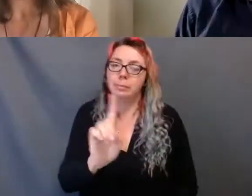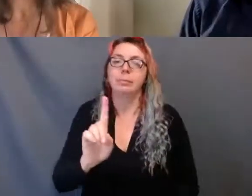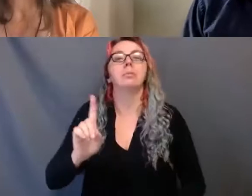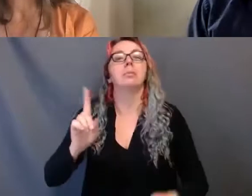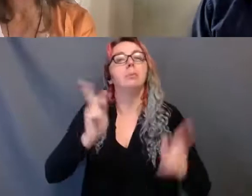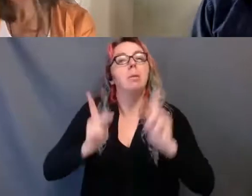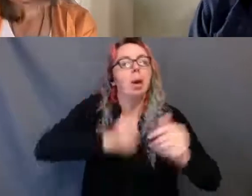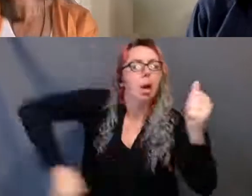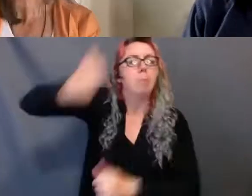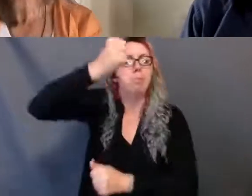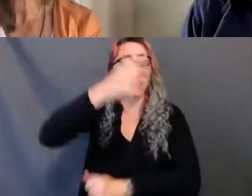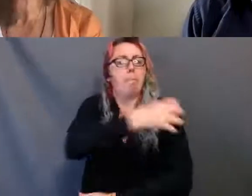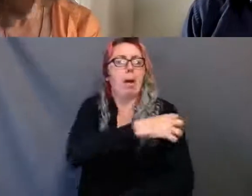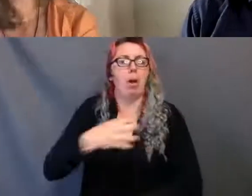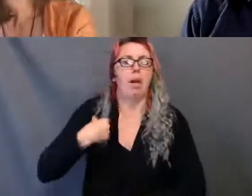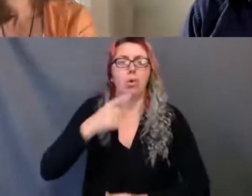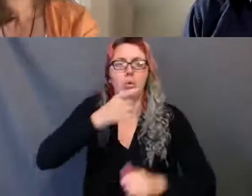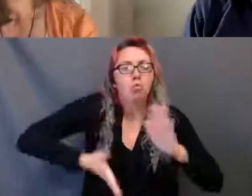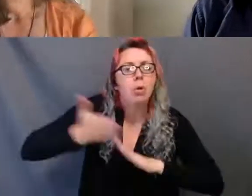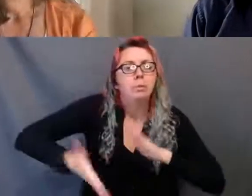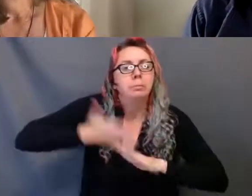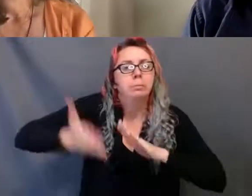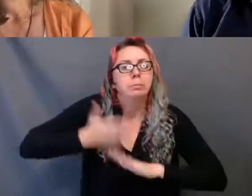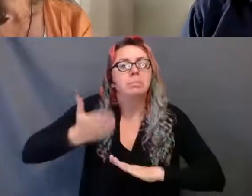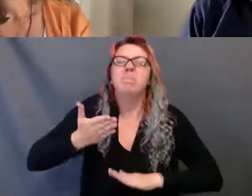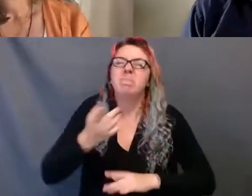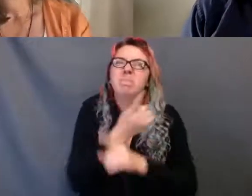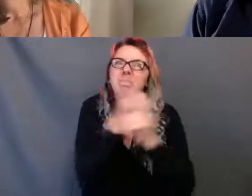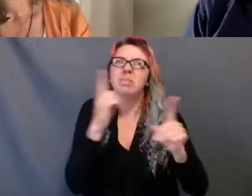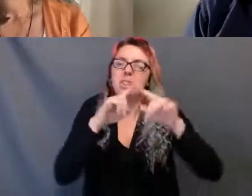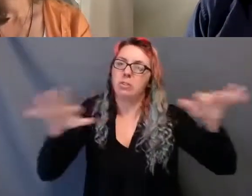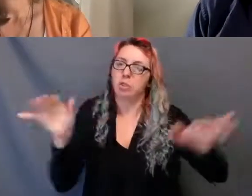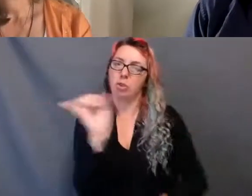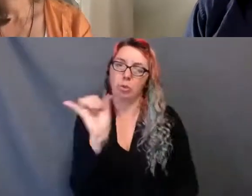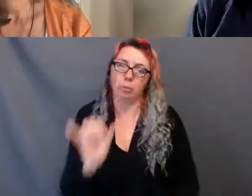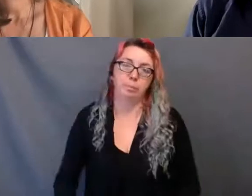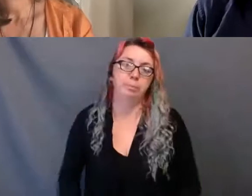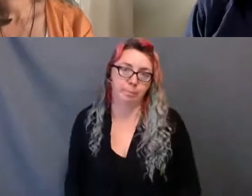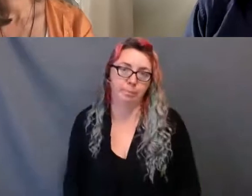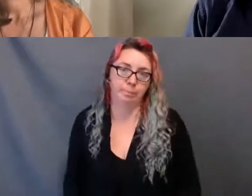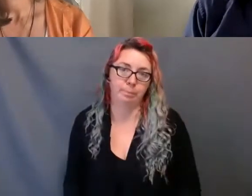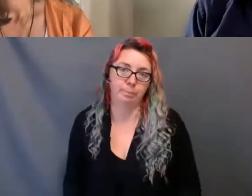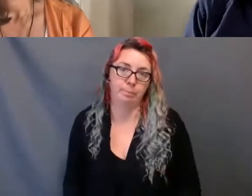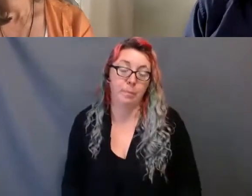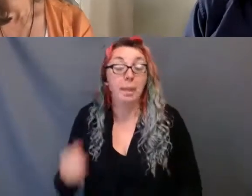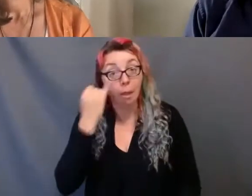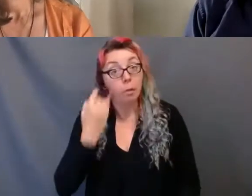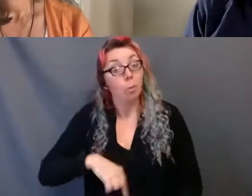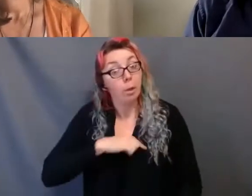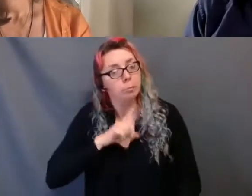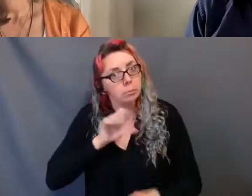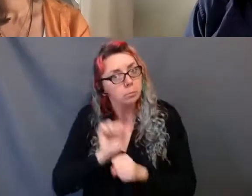examination of the realities our institutions reflect in the first place. If we're truly serious about addressing these issues and not just